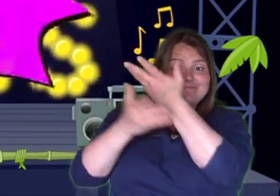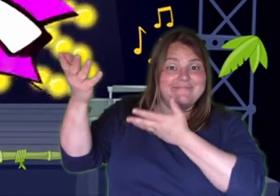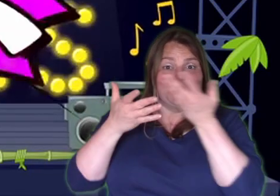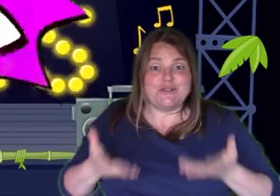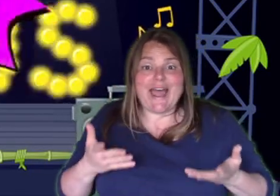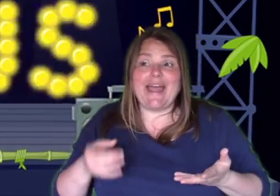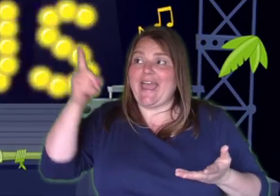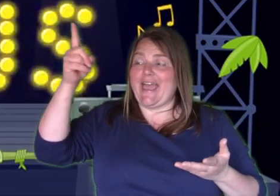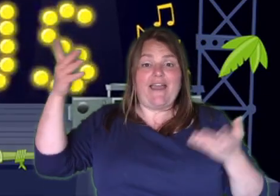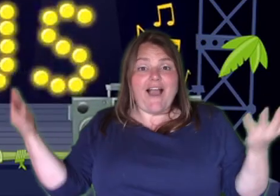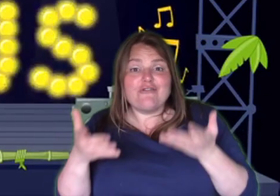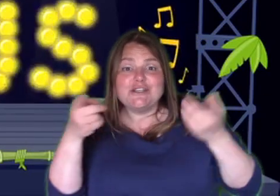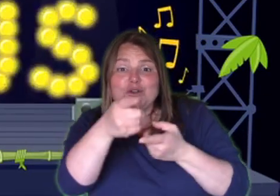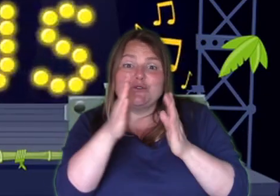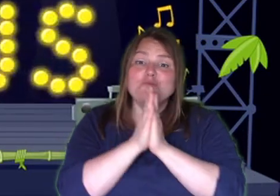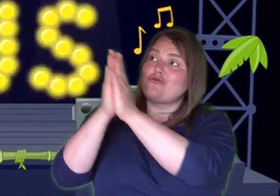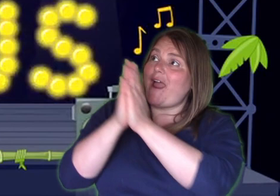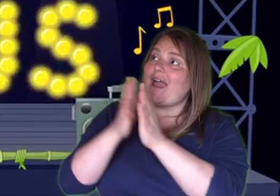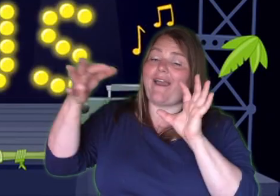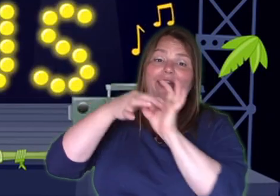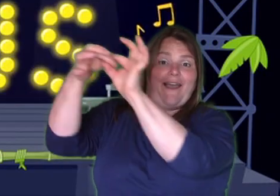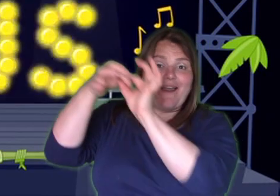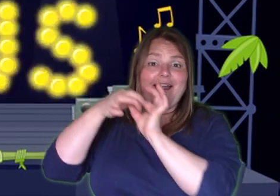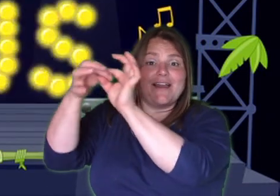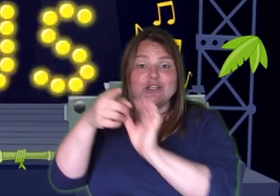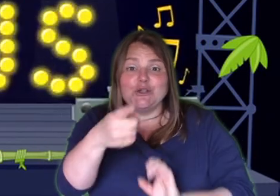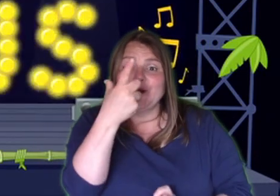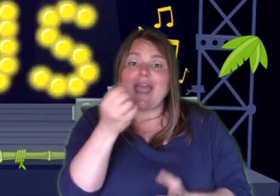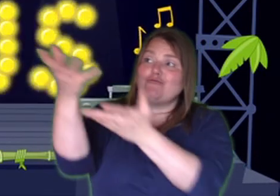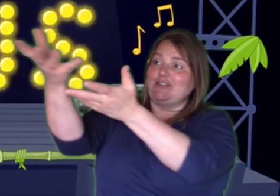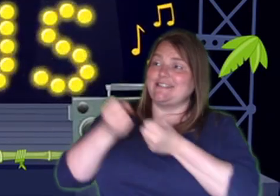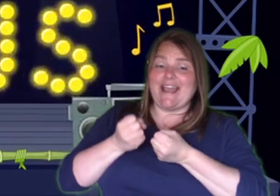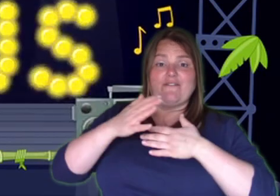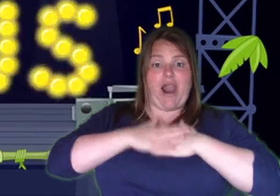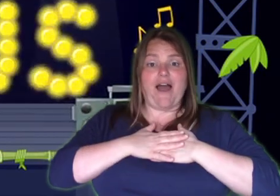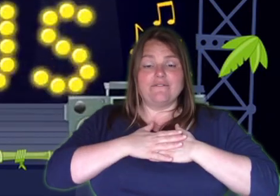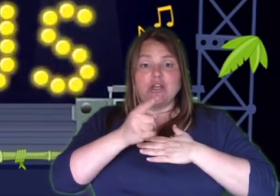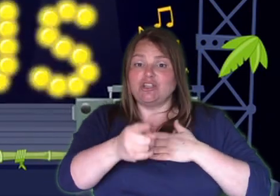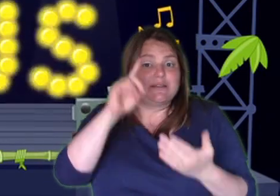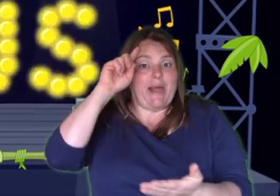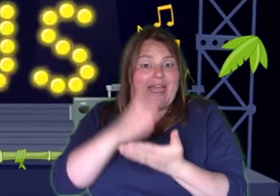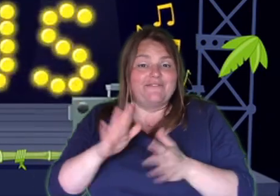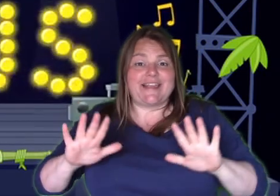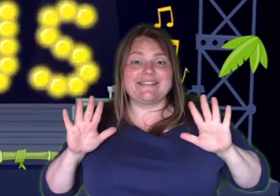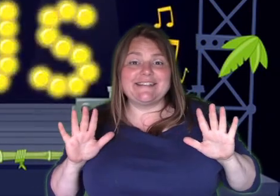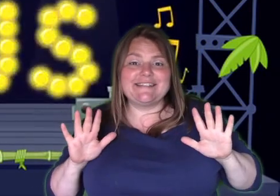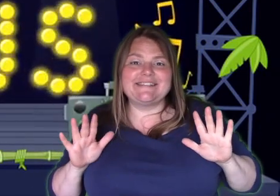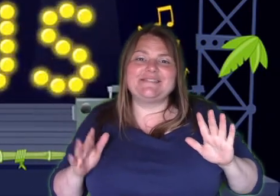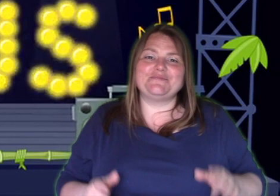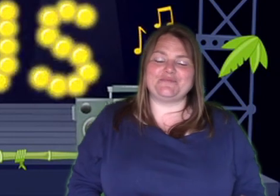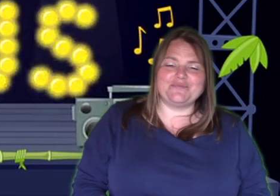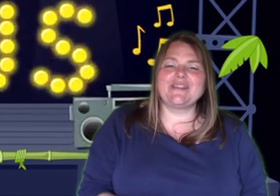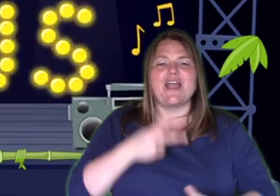you to pray Okay Did you know you could receive all of the love He's releasing from above Just believe in Him with faith? A song about Jesus